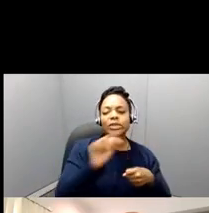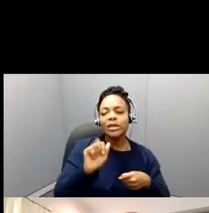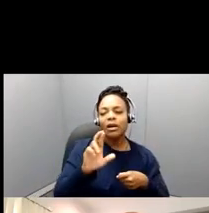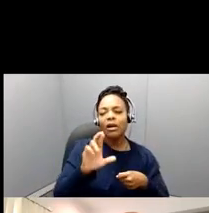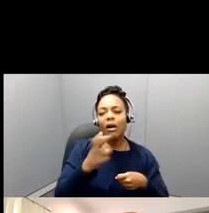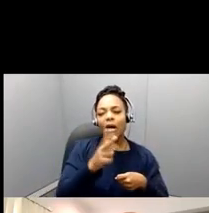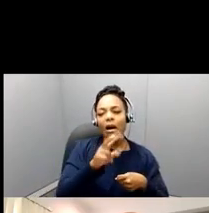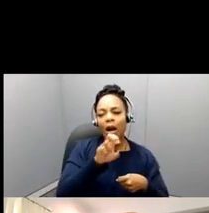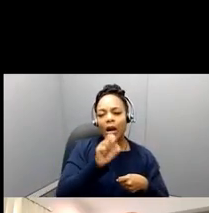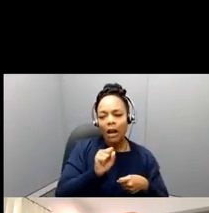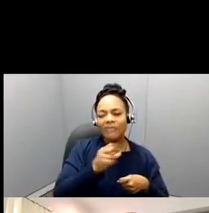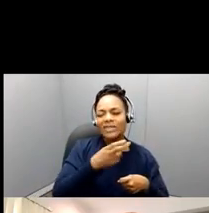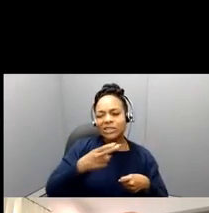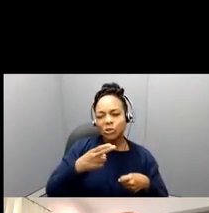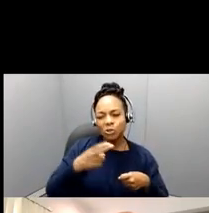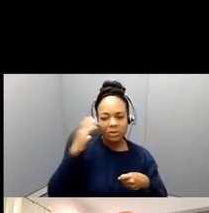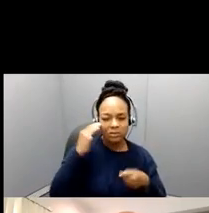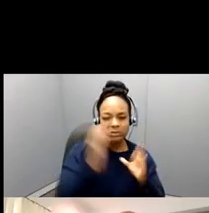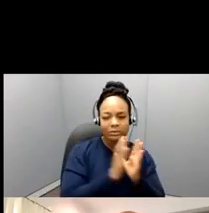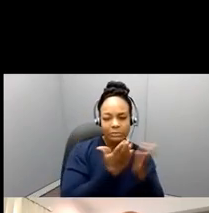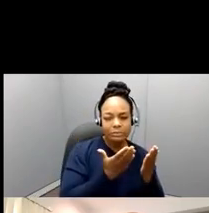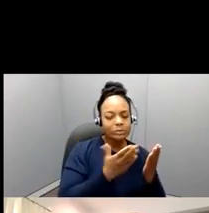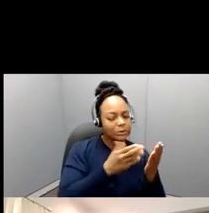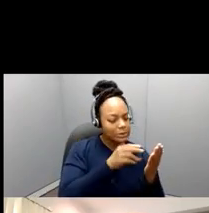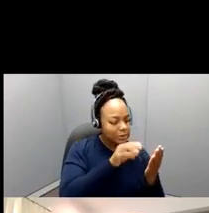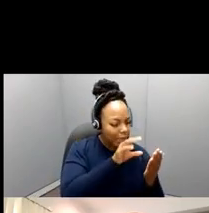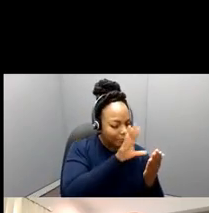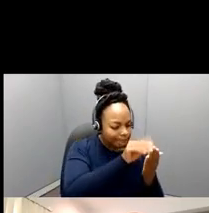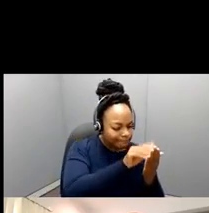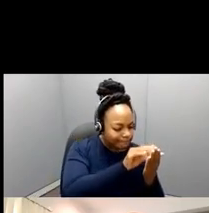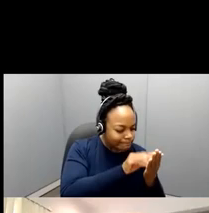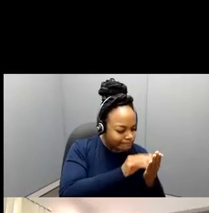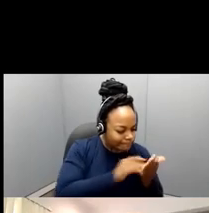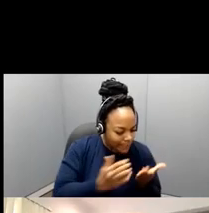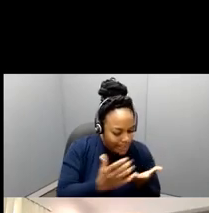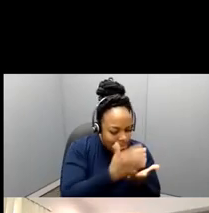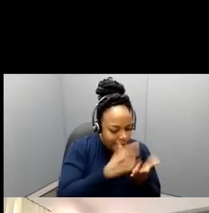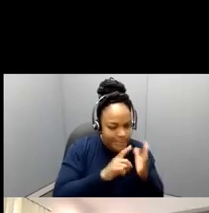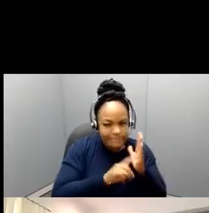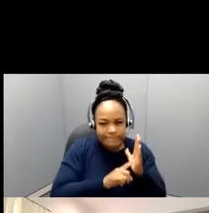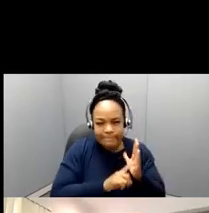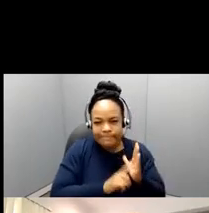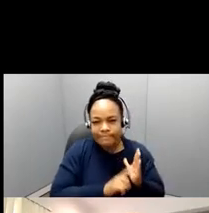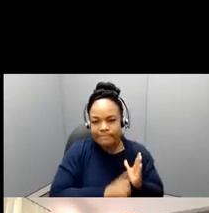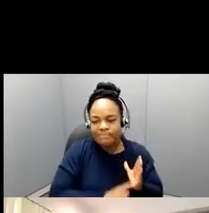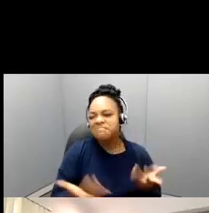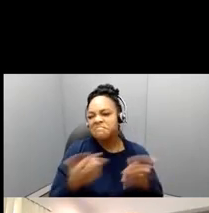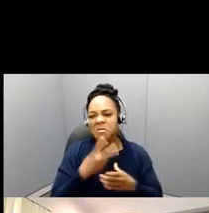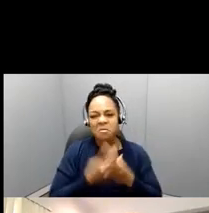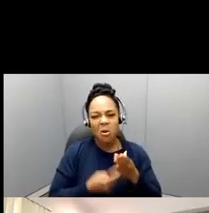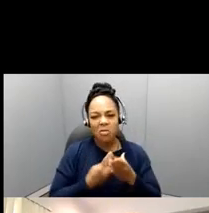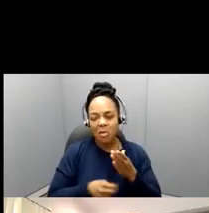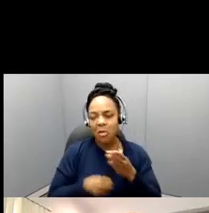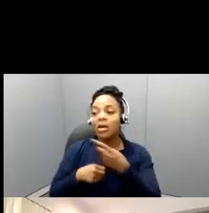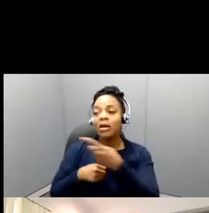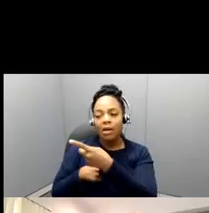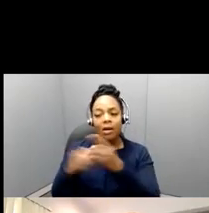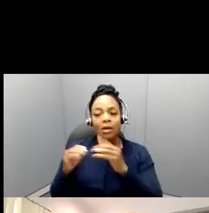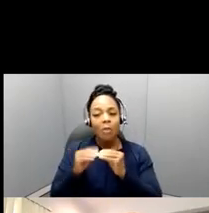our current fellows. And you can learn more about these fellows, uh, as well on the AERA website.